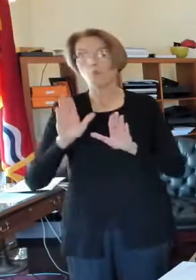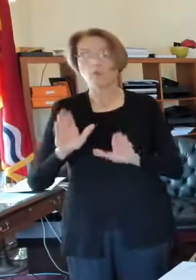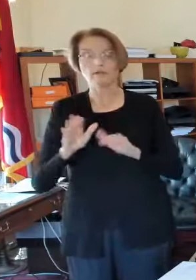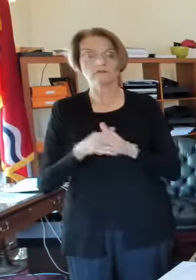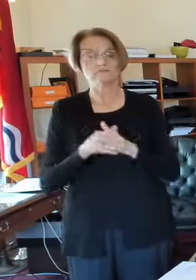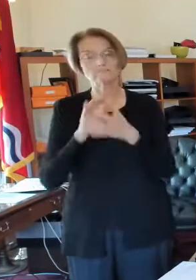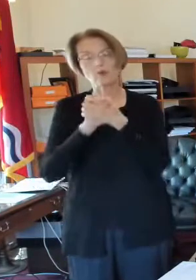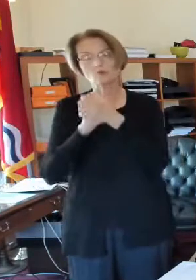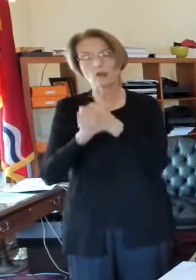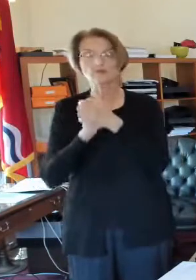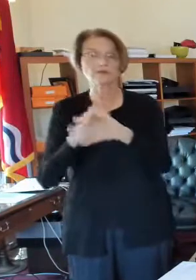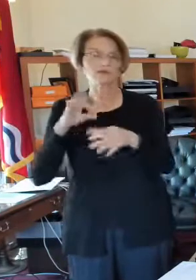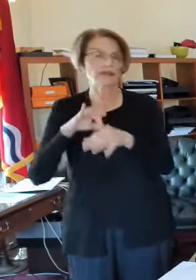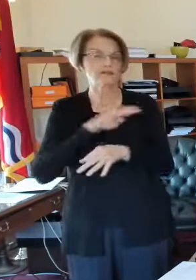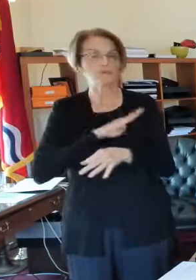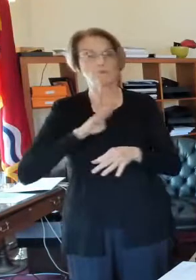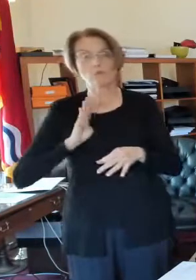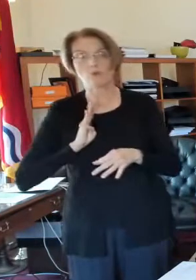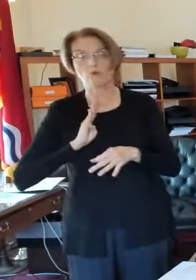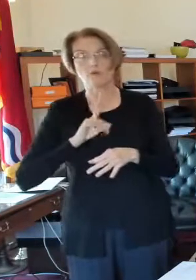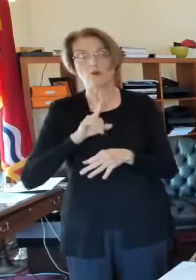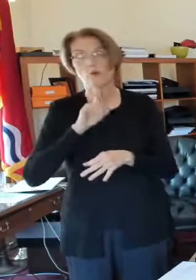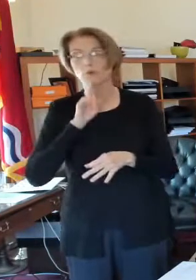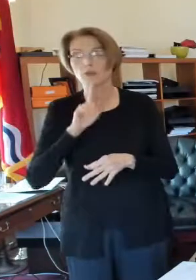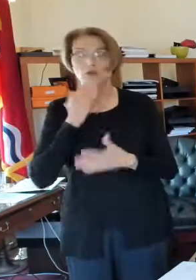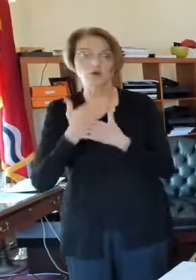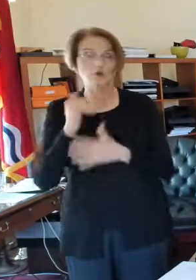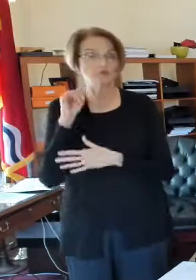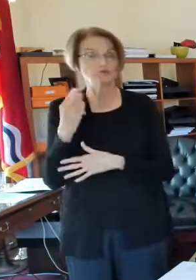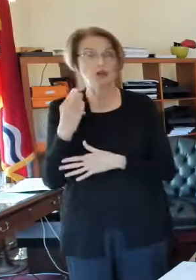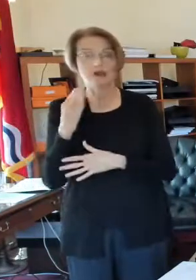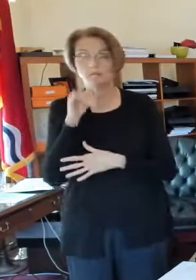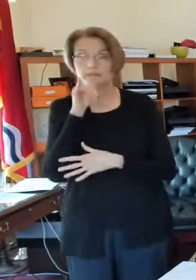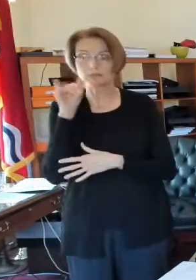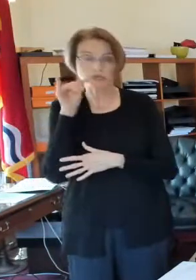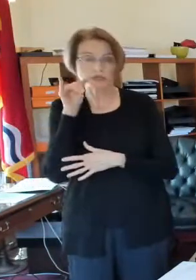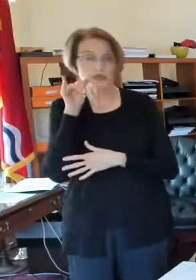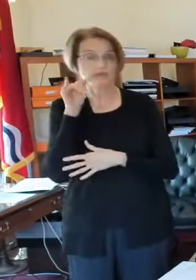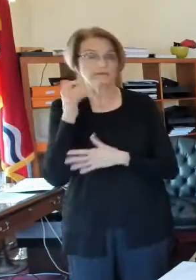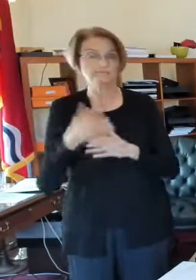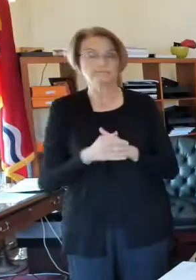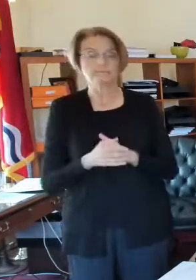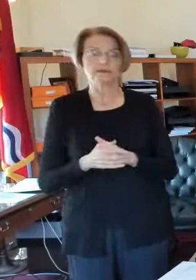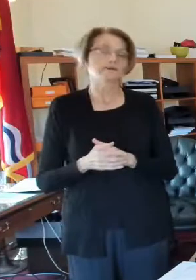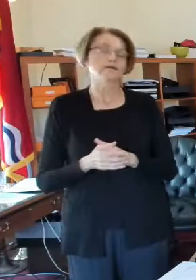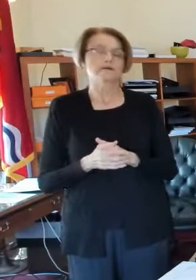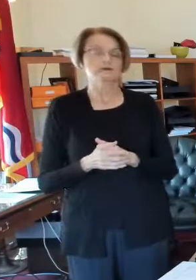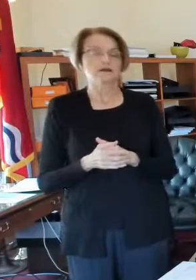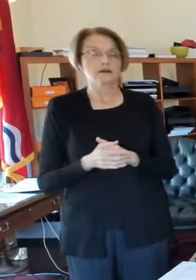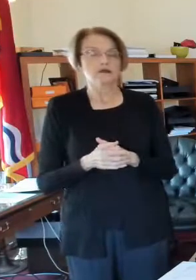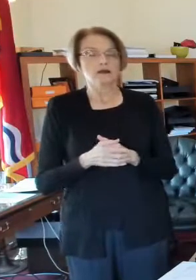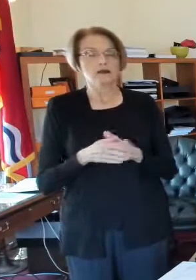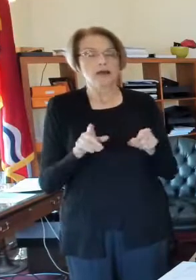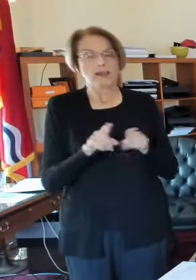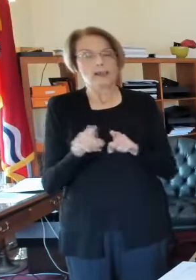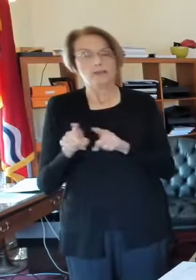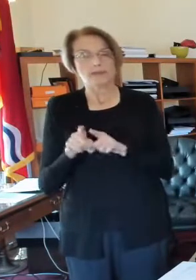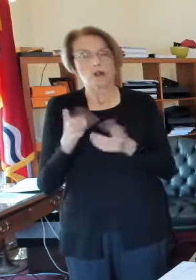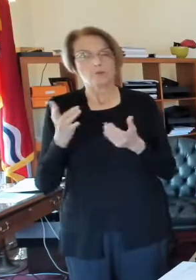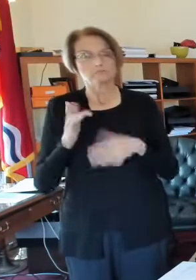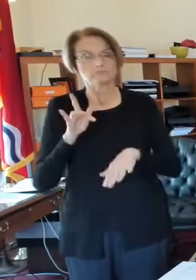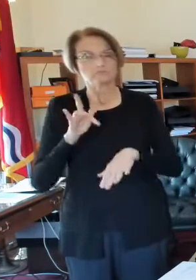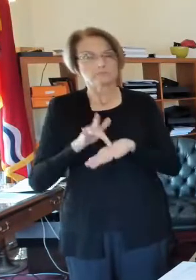congratulate the election board on a really good job with this election. The other thing I want to talk about a little bit